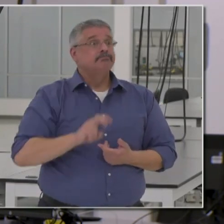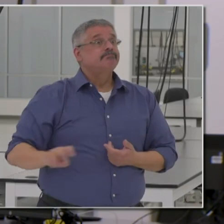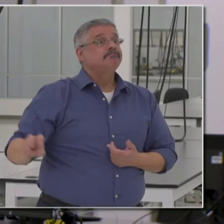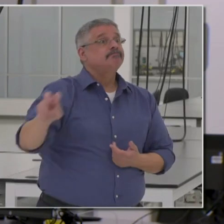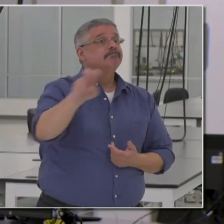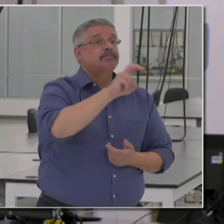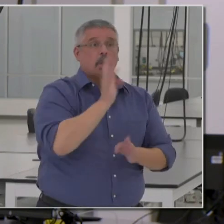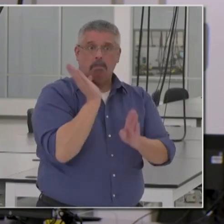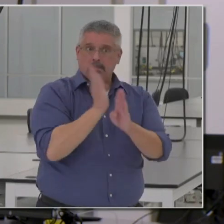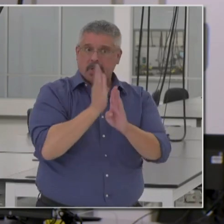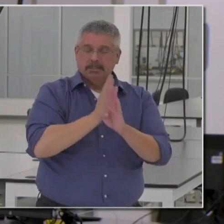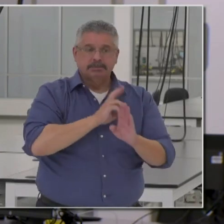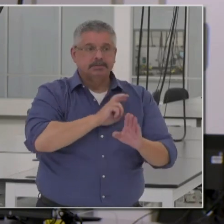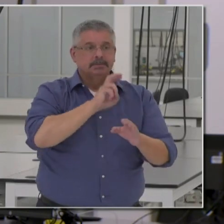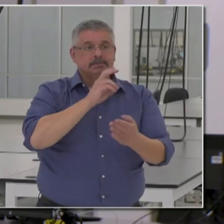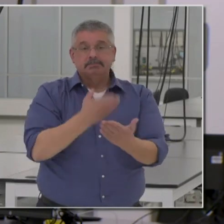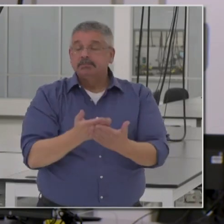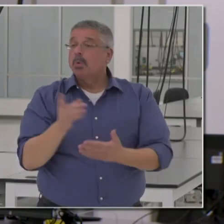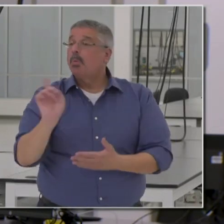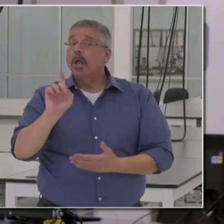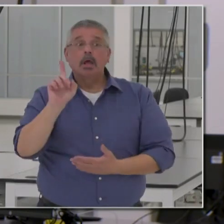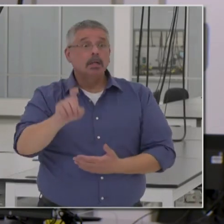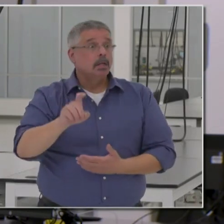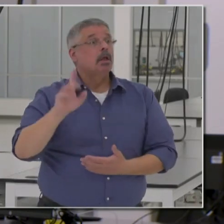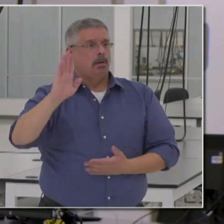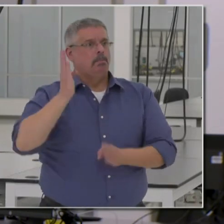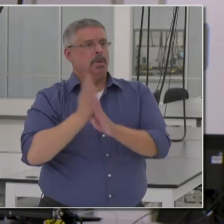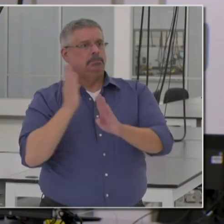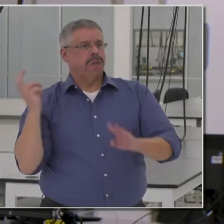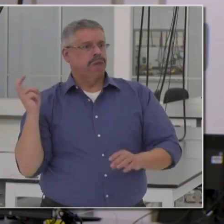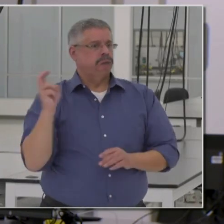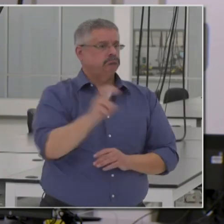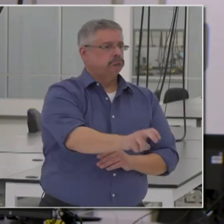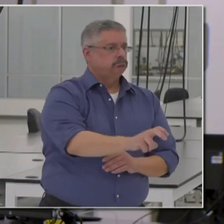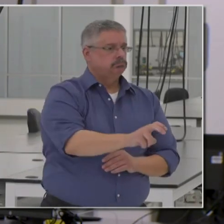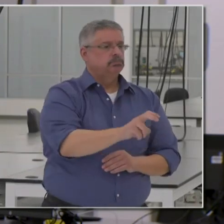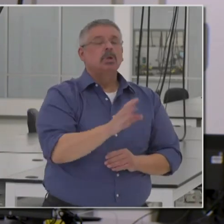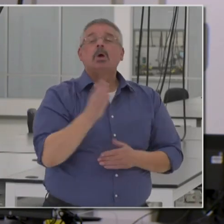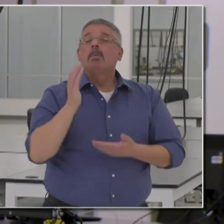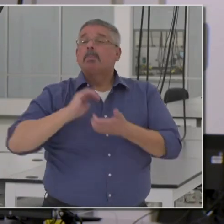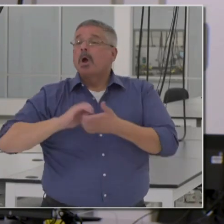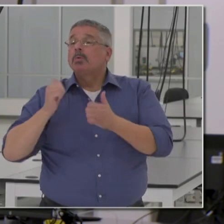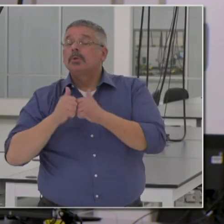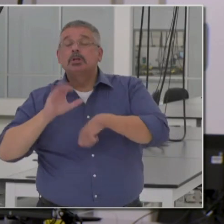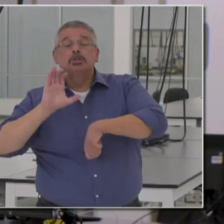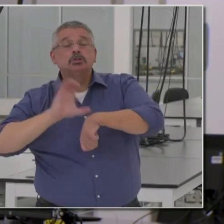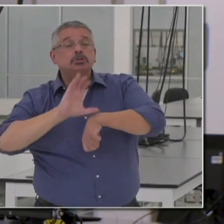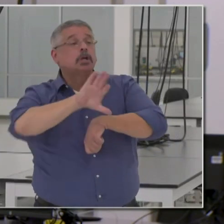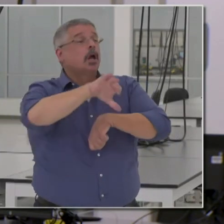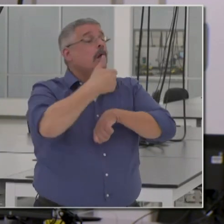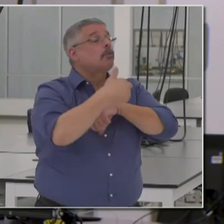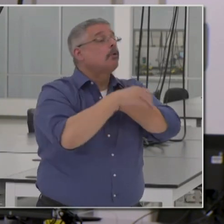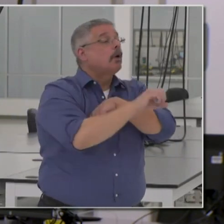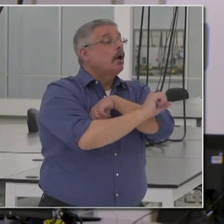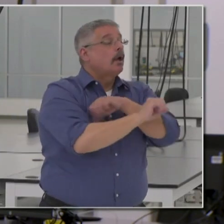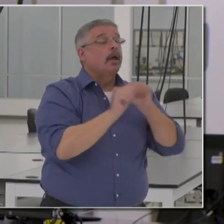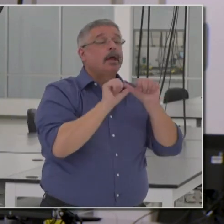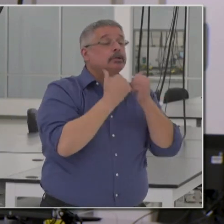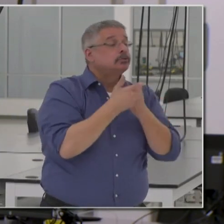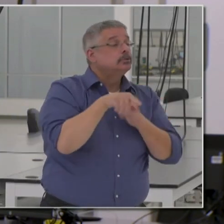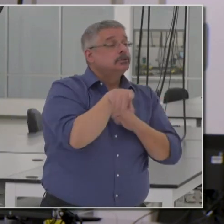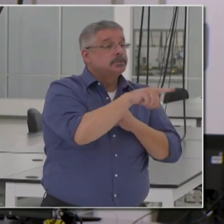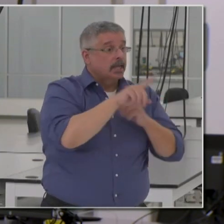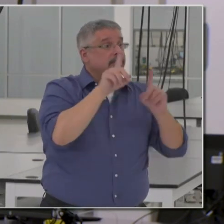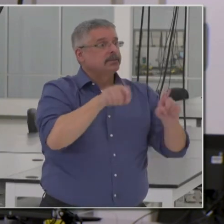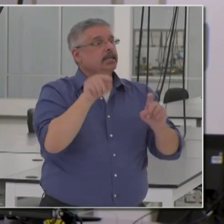deploying buses to places where they're needed. We're going to be partnering with community-based organizations, with churches and with others so that testing is